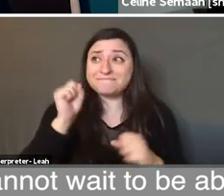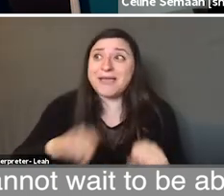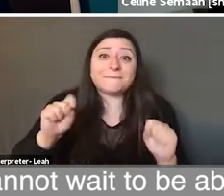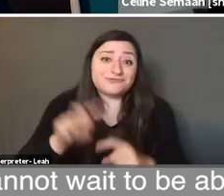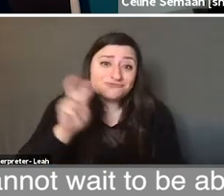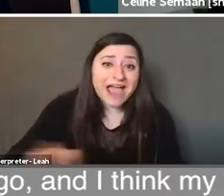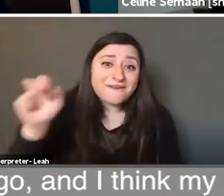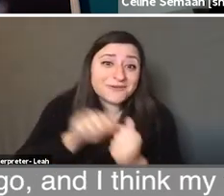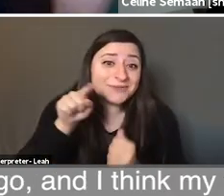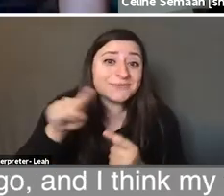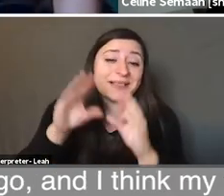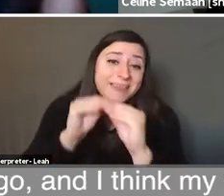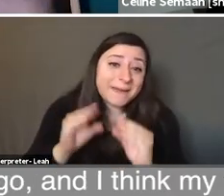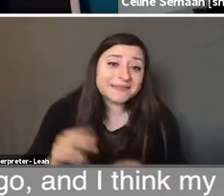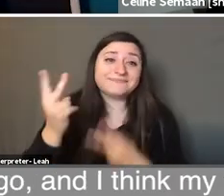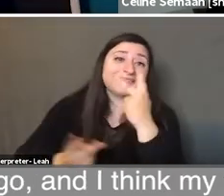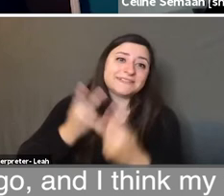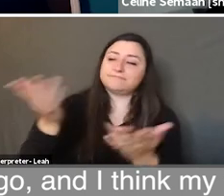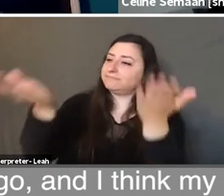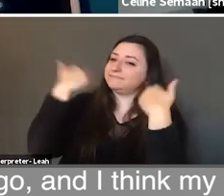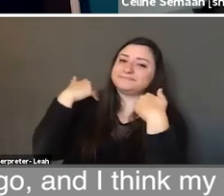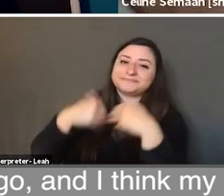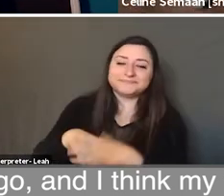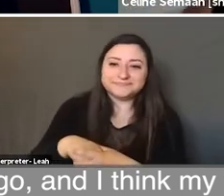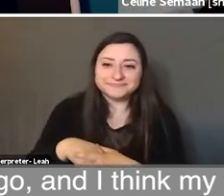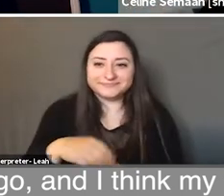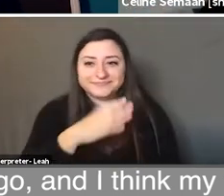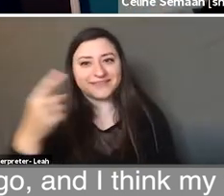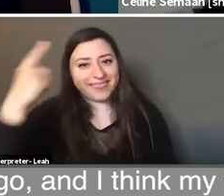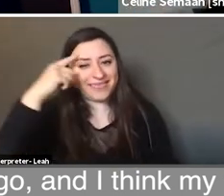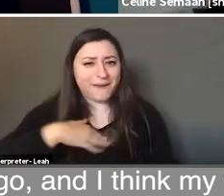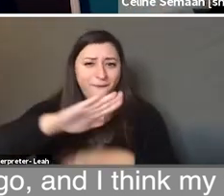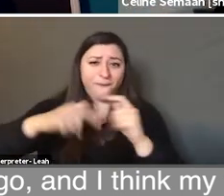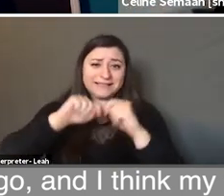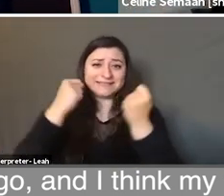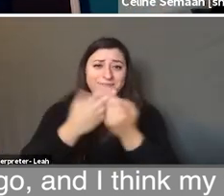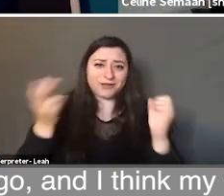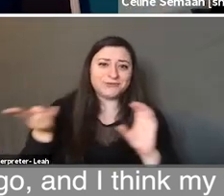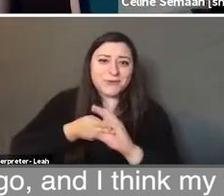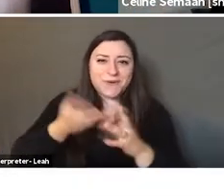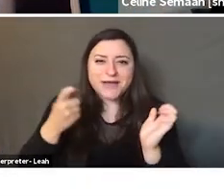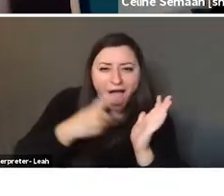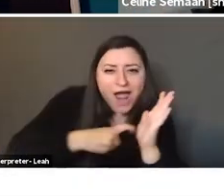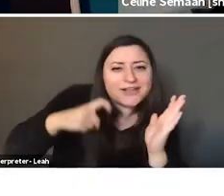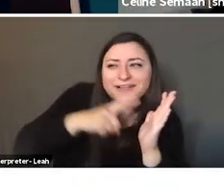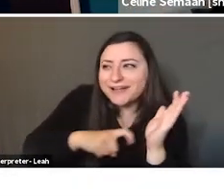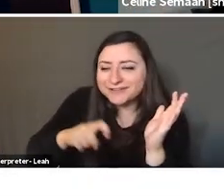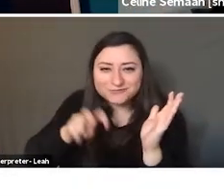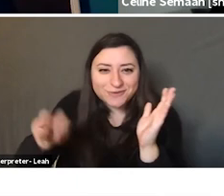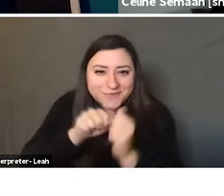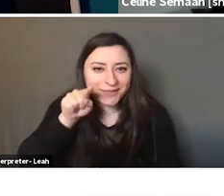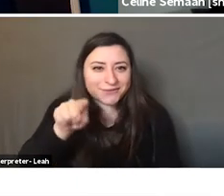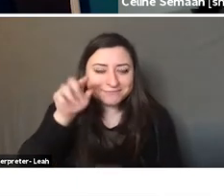with you to Lebanon. mean, to go see and I think my whole team wants to come with me on an archaeological trip with you.